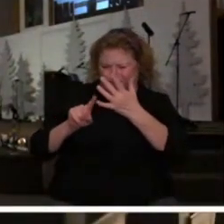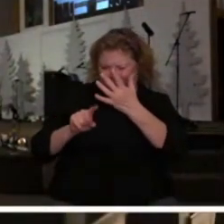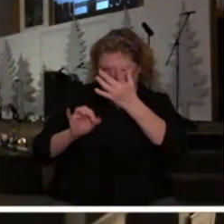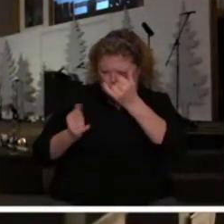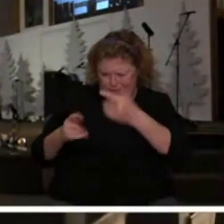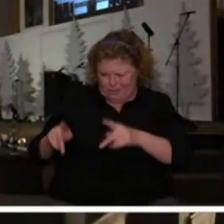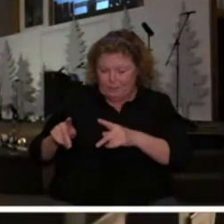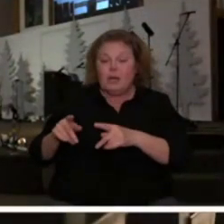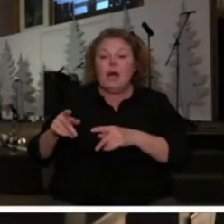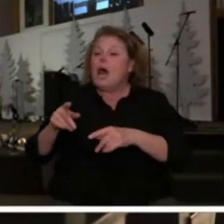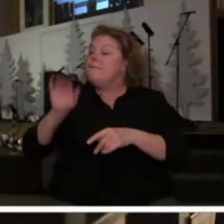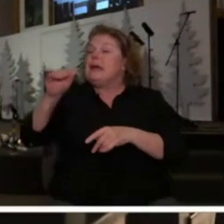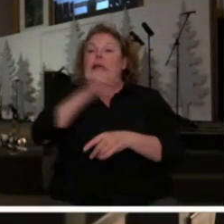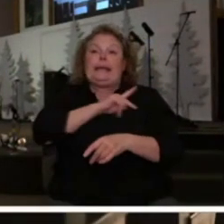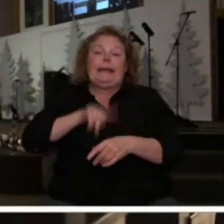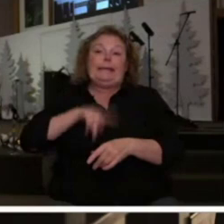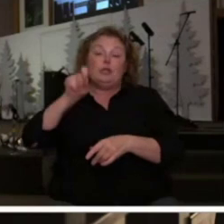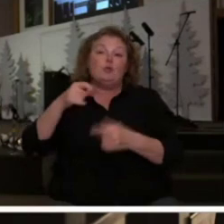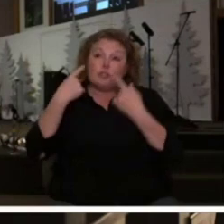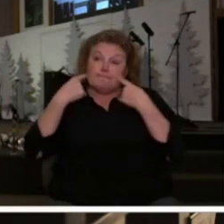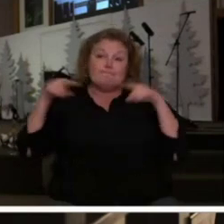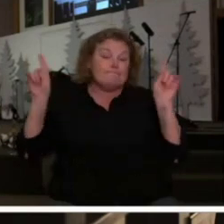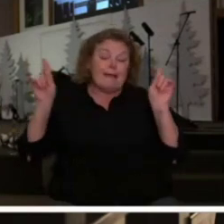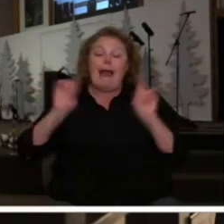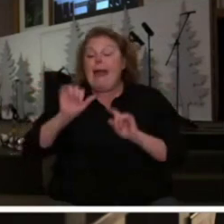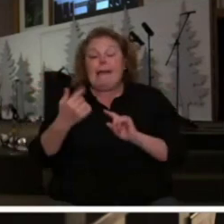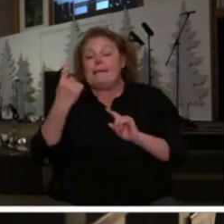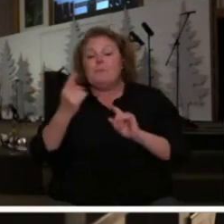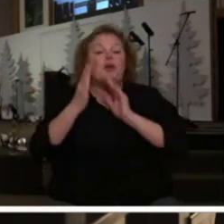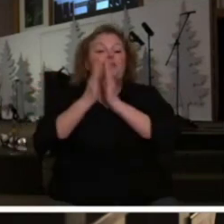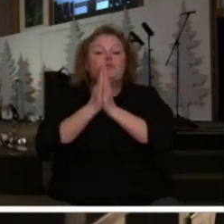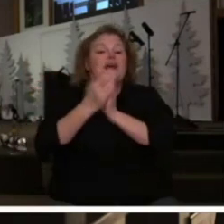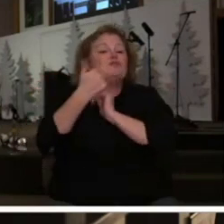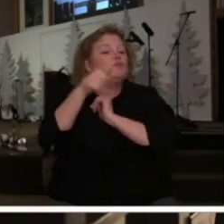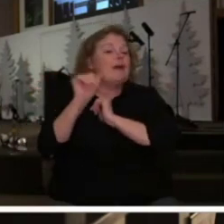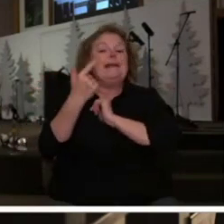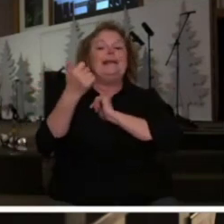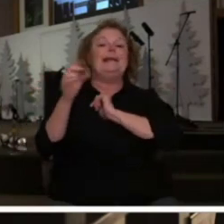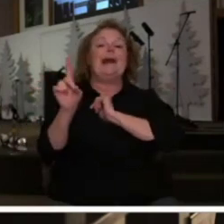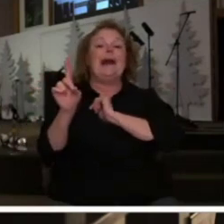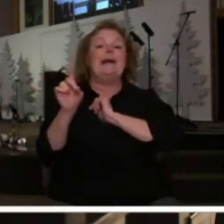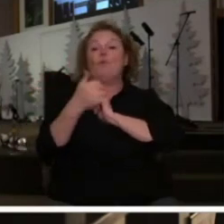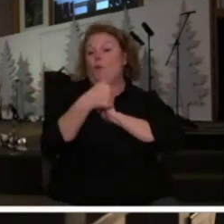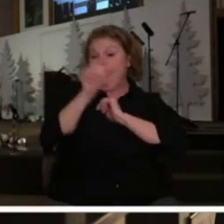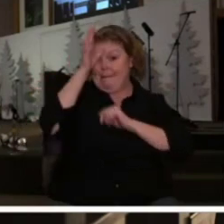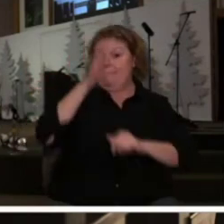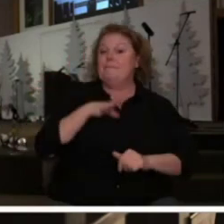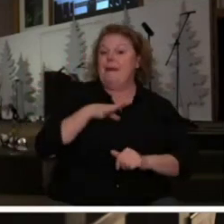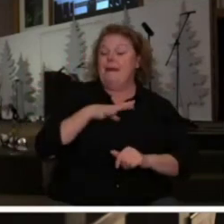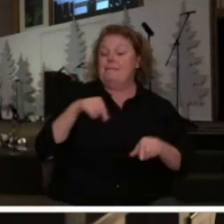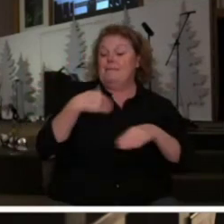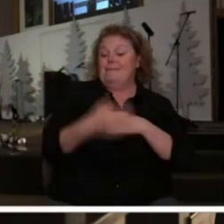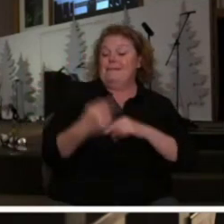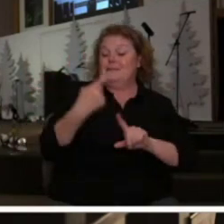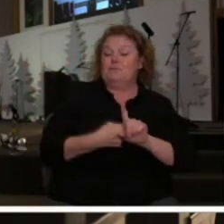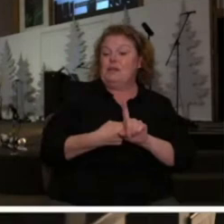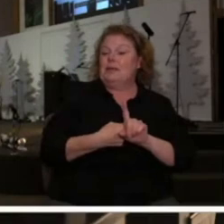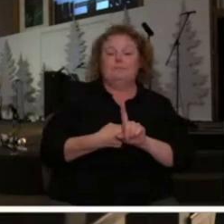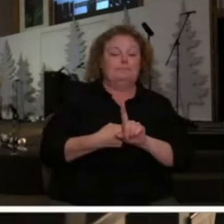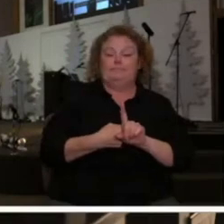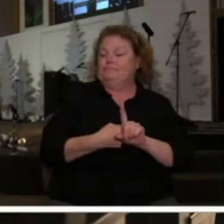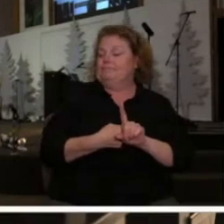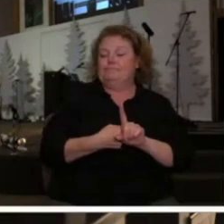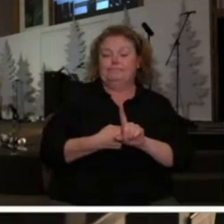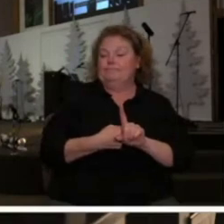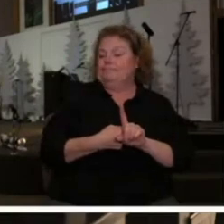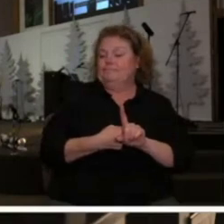that the king should issue an edict and enforce the decree that anybody who prays to any god or man during the next 30 days except to you